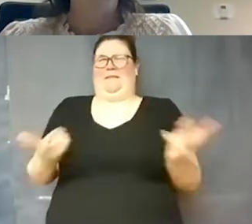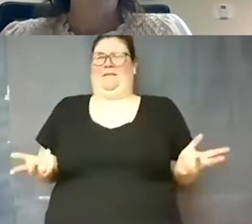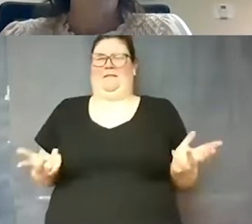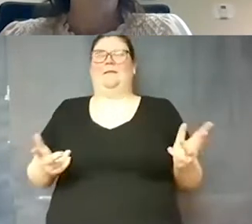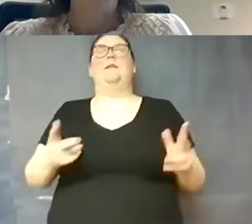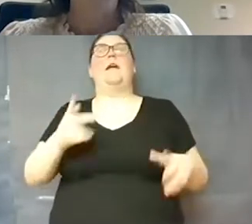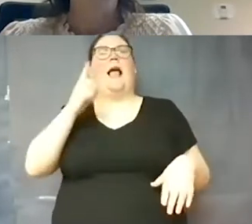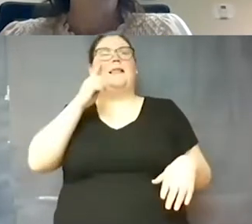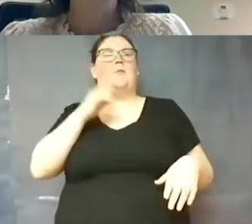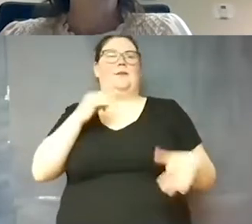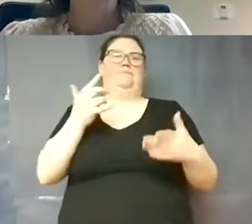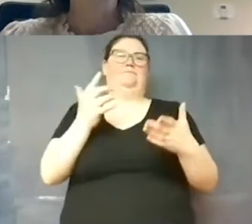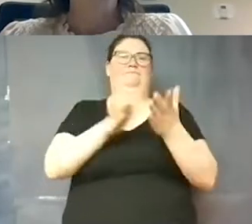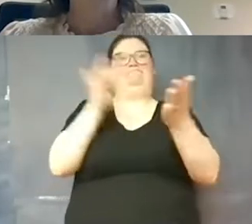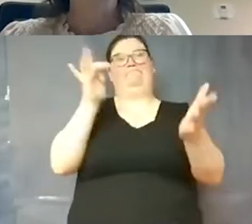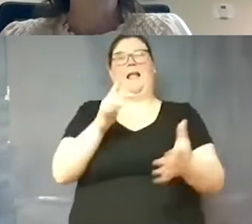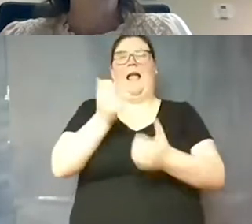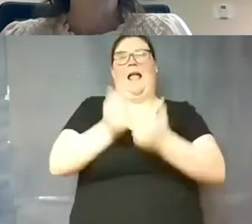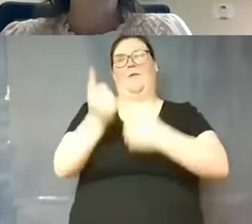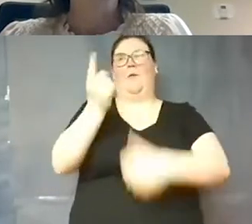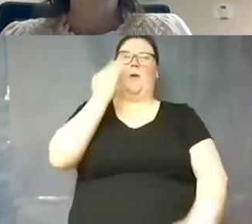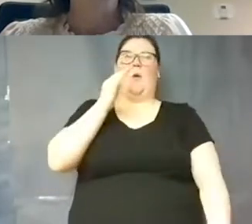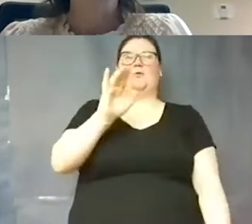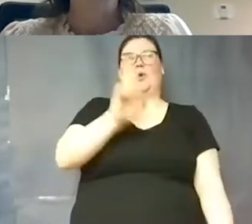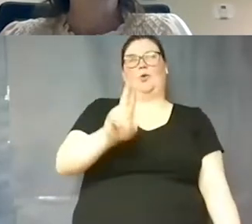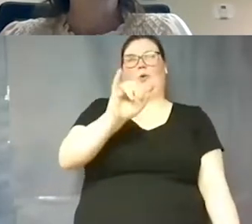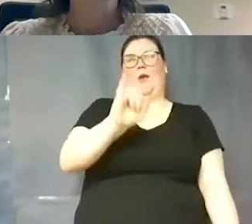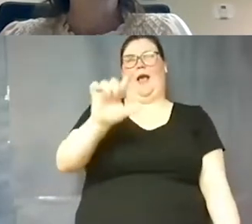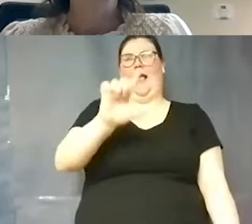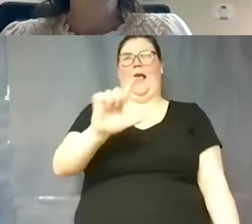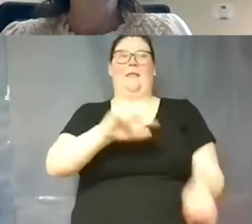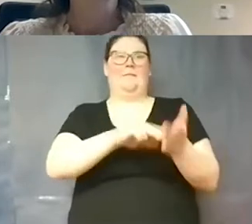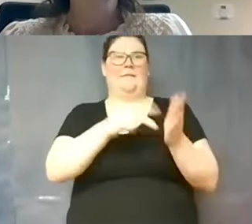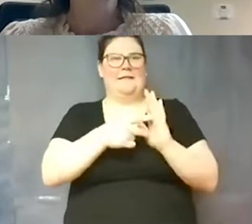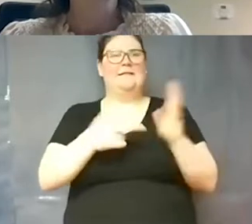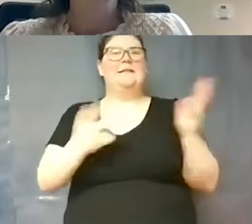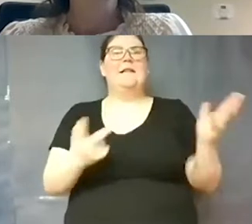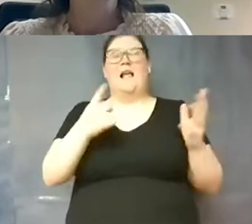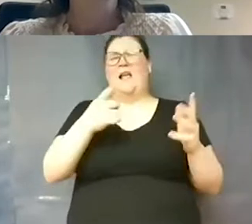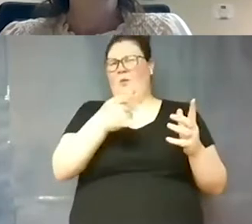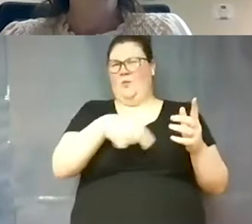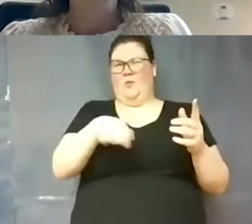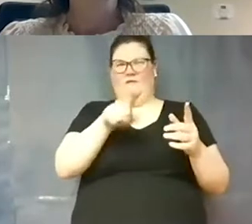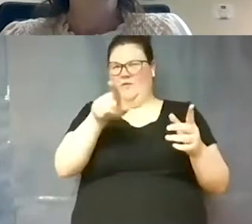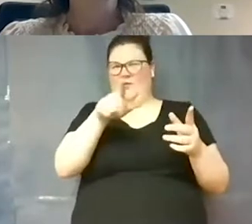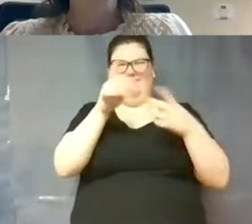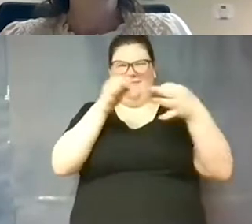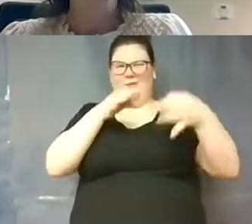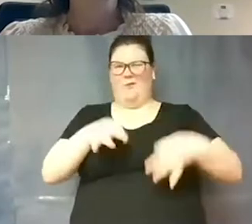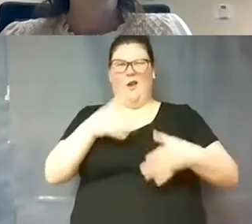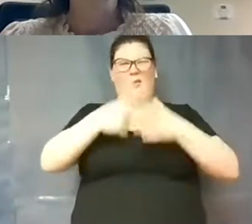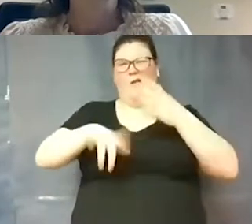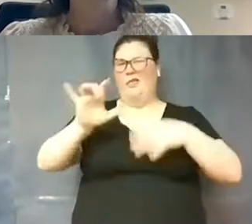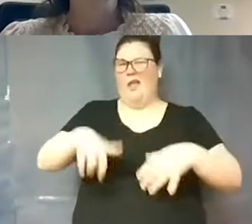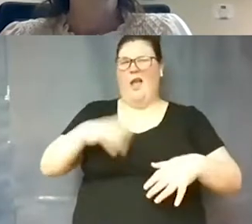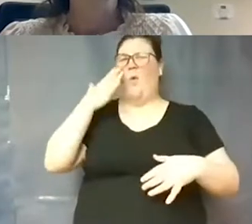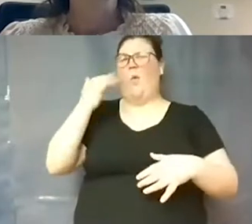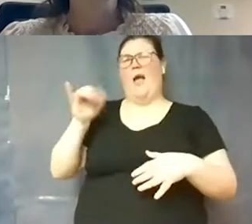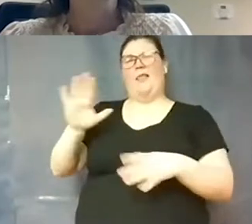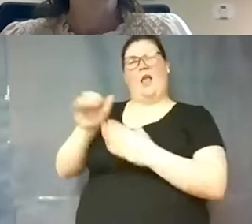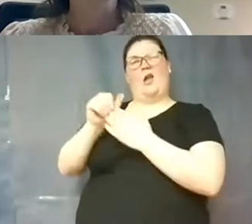think we take it for granted that everybody in texas knows what uil is so so can one of y'all explain that a bit and why their guidance is so important